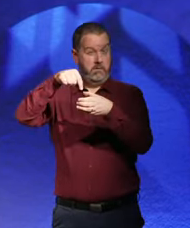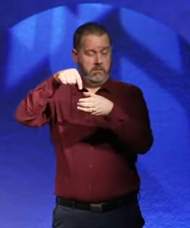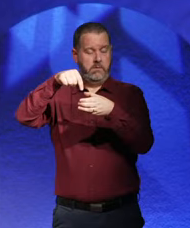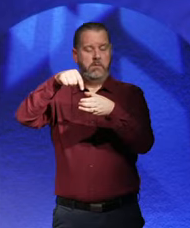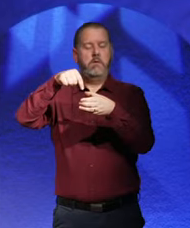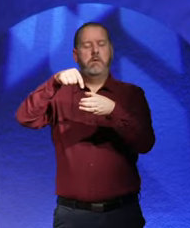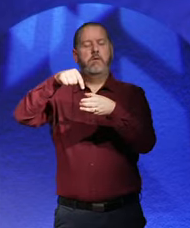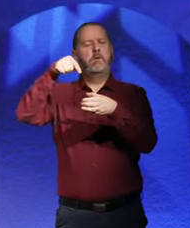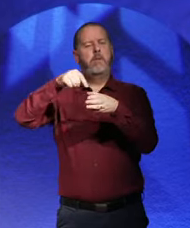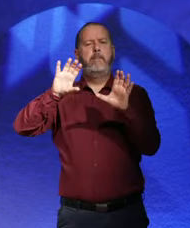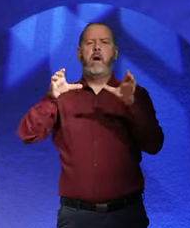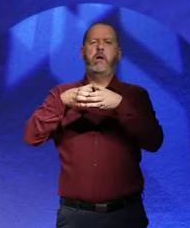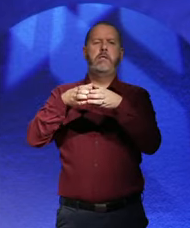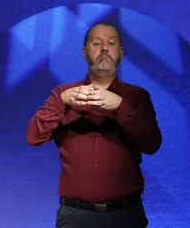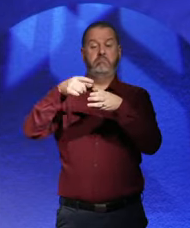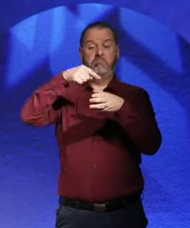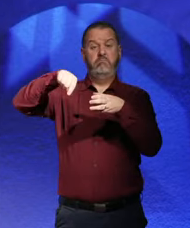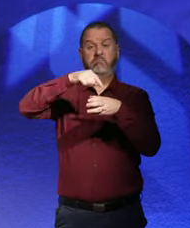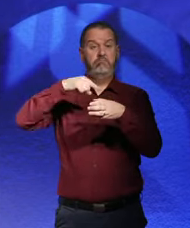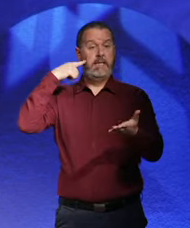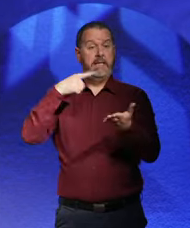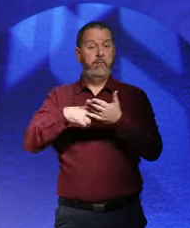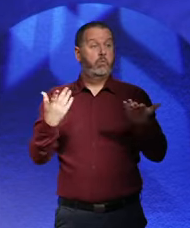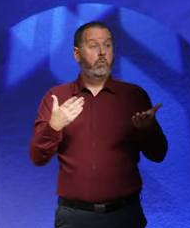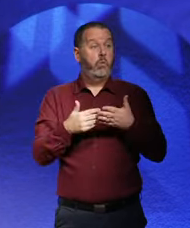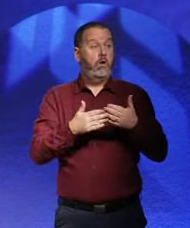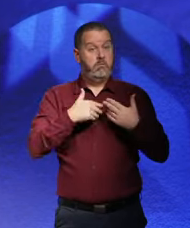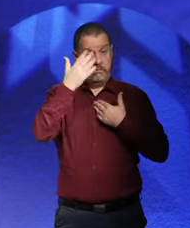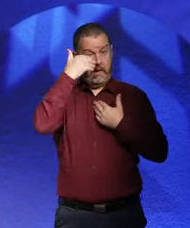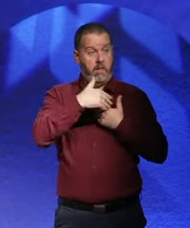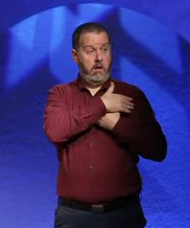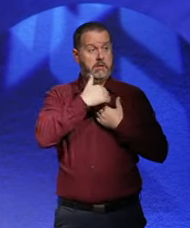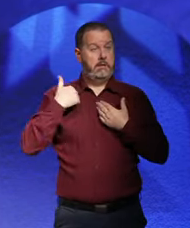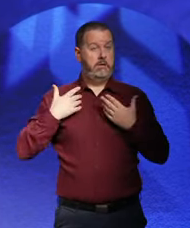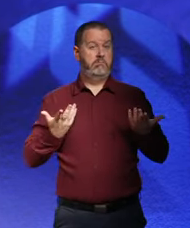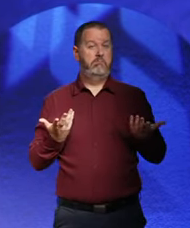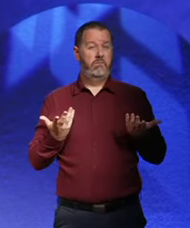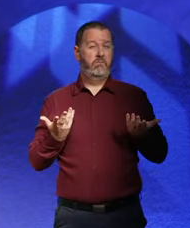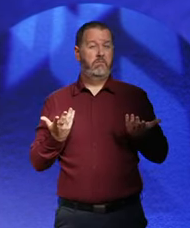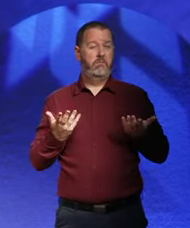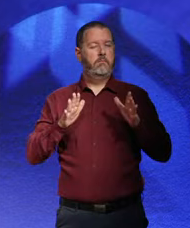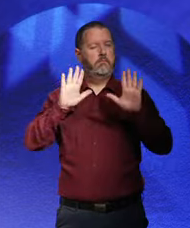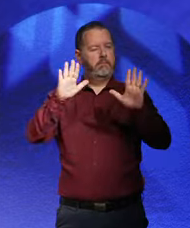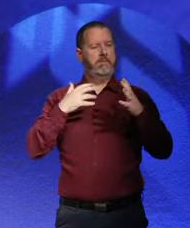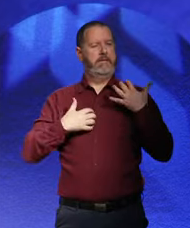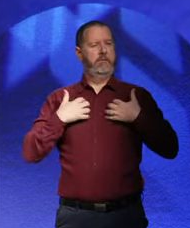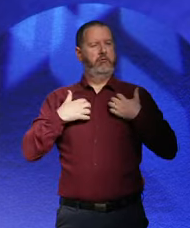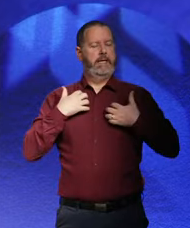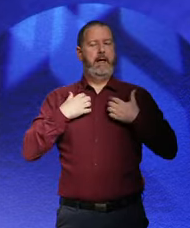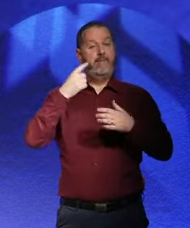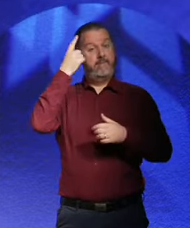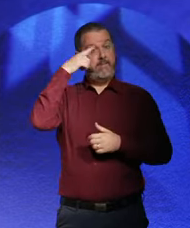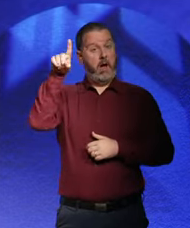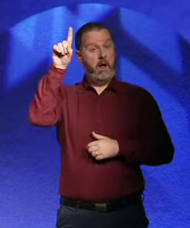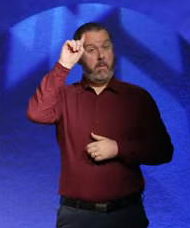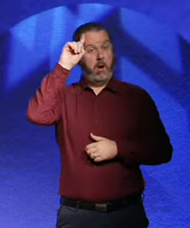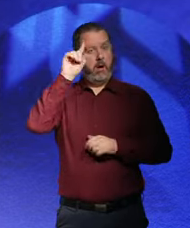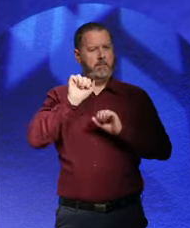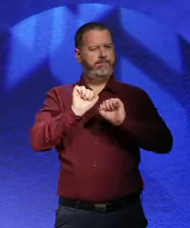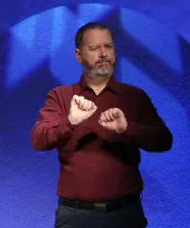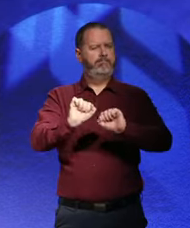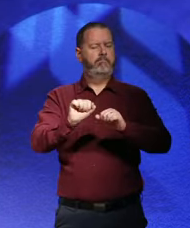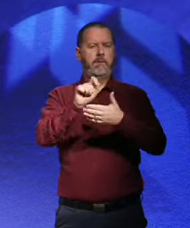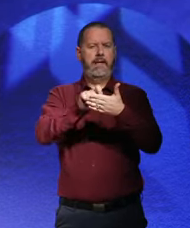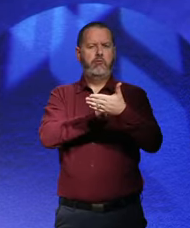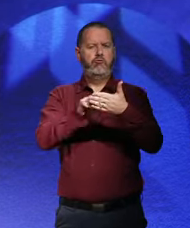basically people who believed in Catholicism. And interestingly enough, if you look at Weimar's electoral system and you